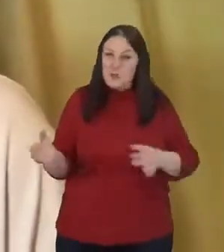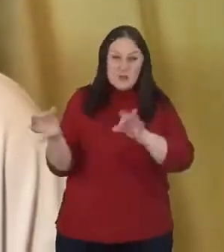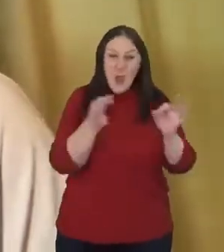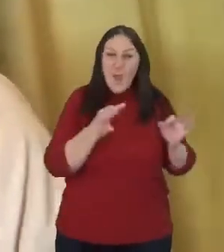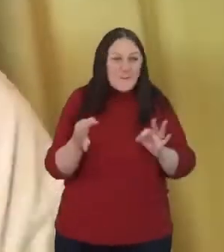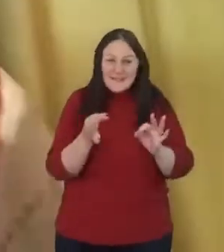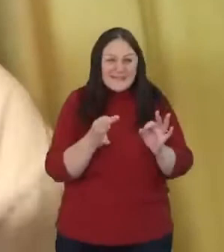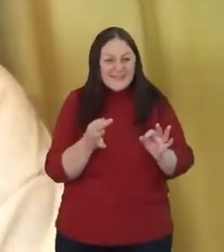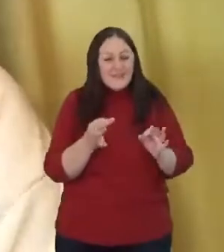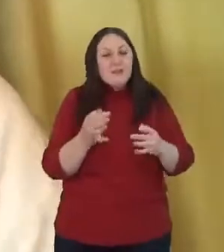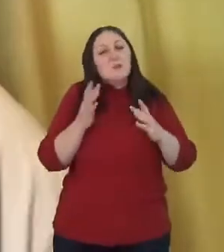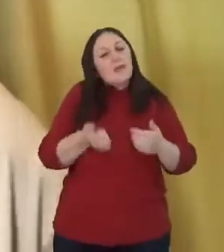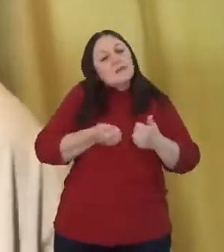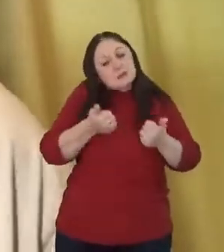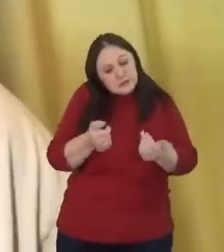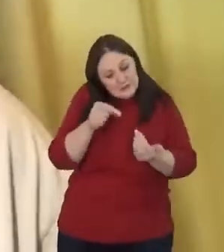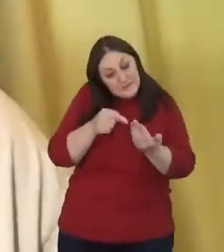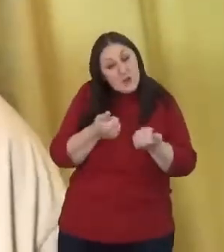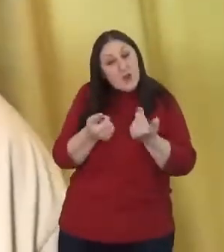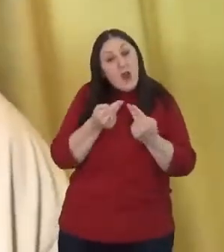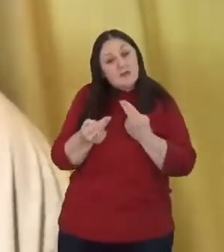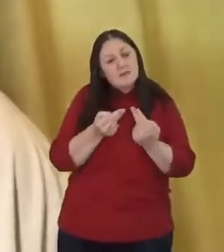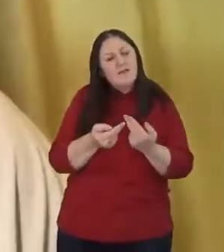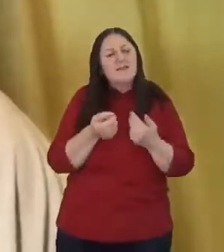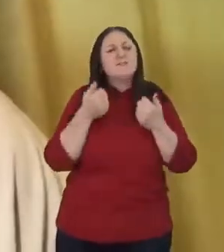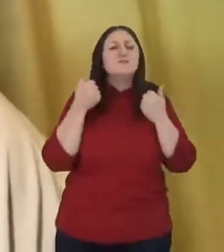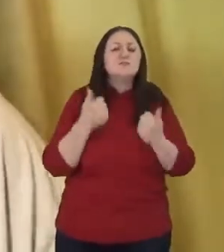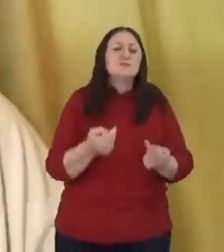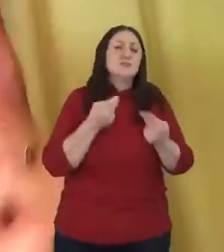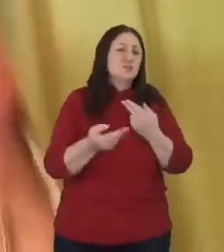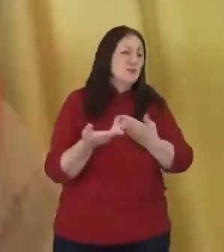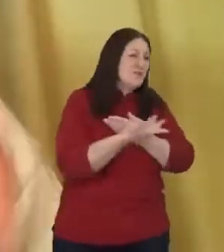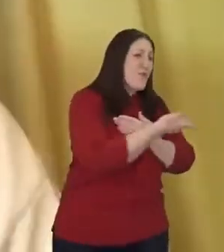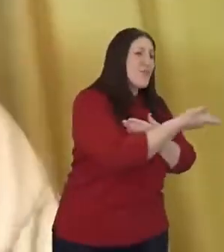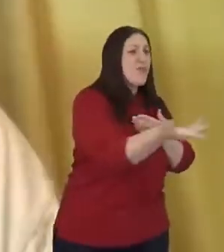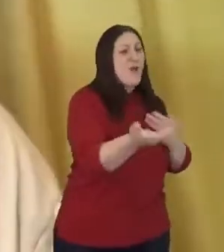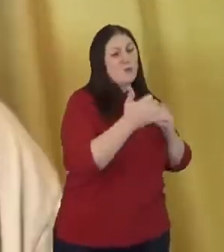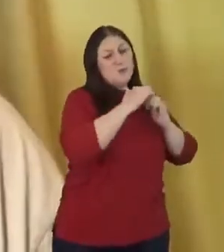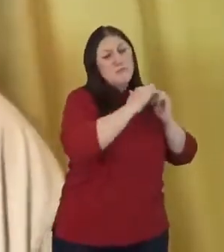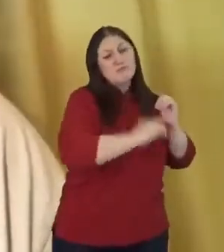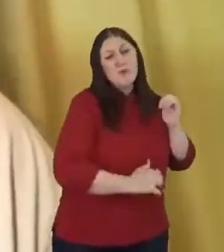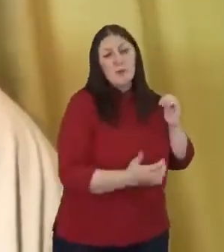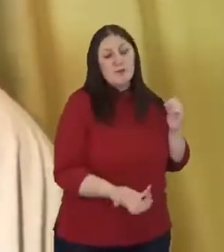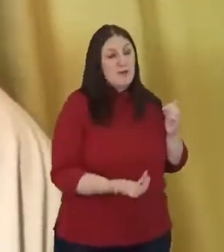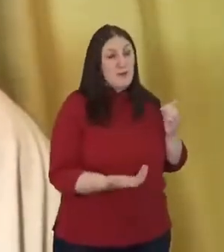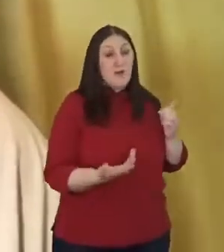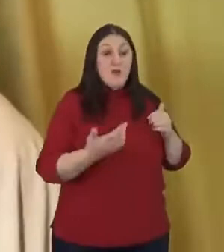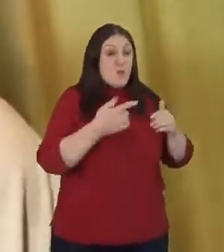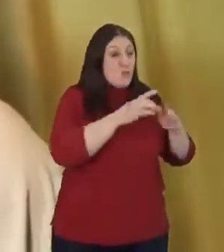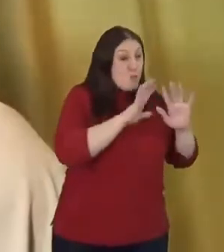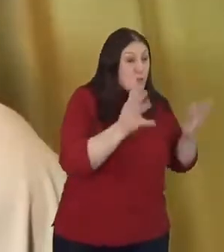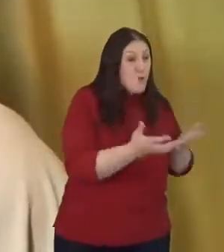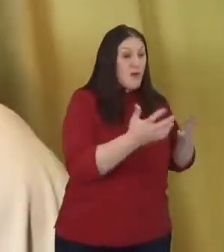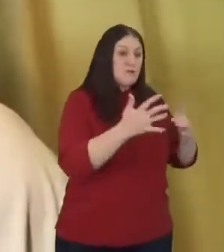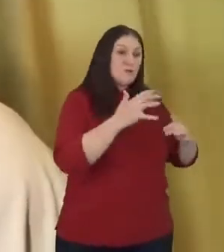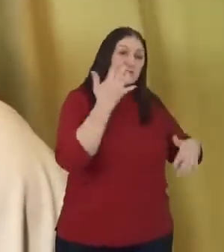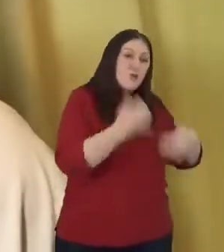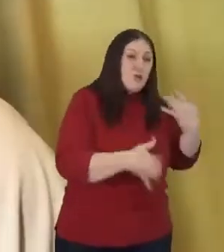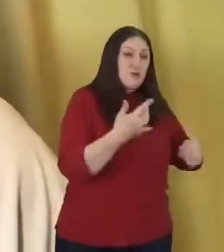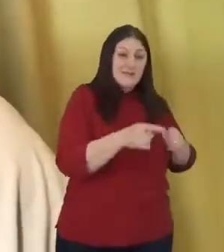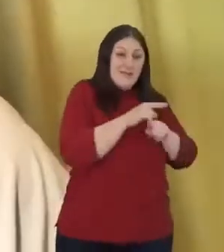for those who are broken. And I believe that a hurting world is not looking for Christians who are perfect.